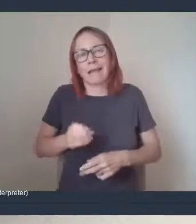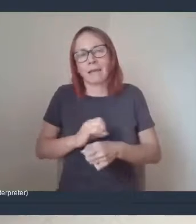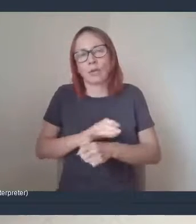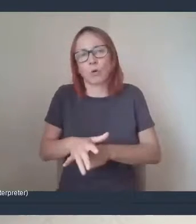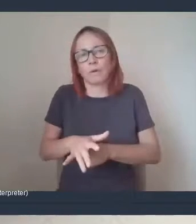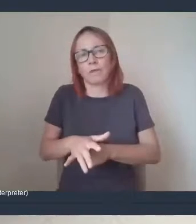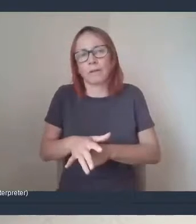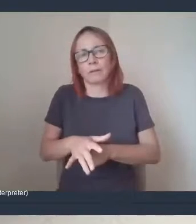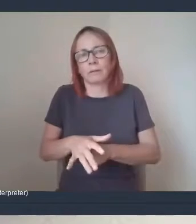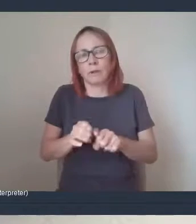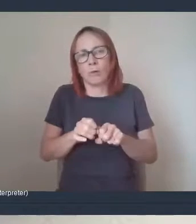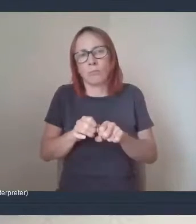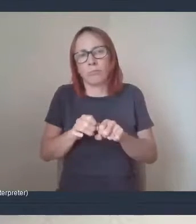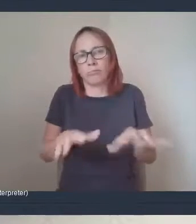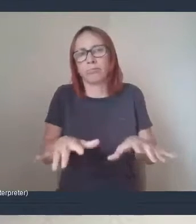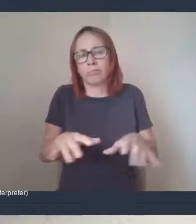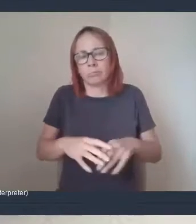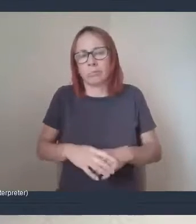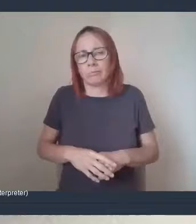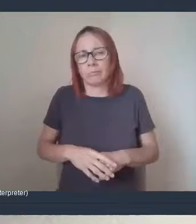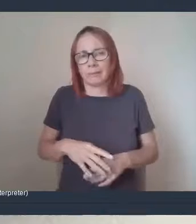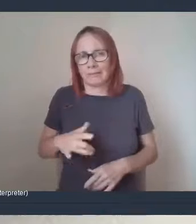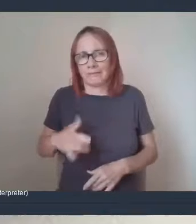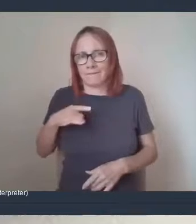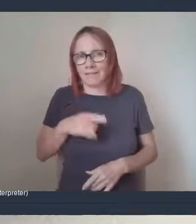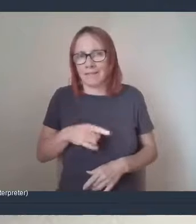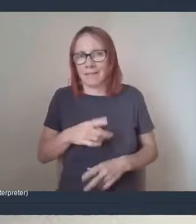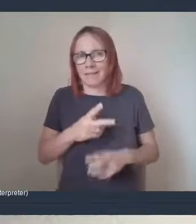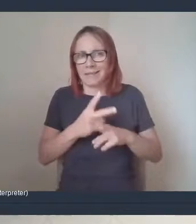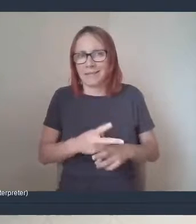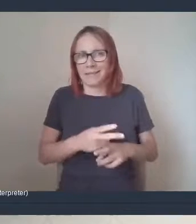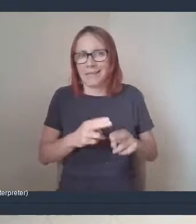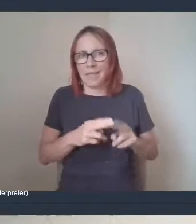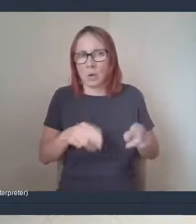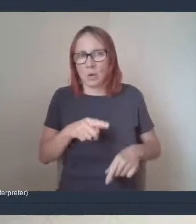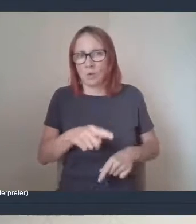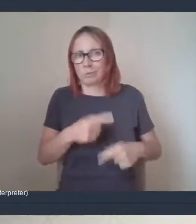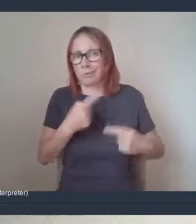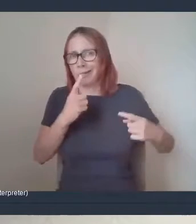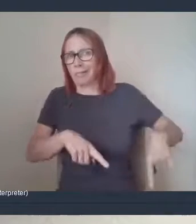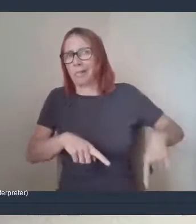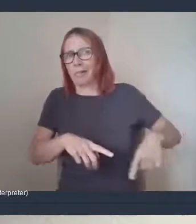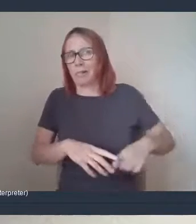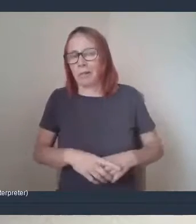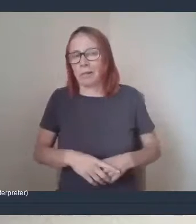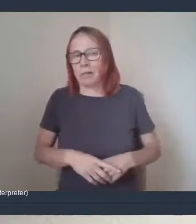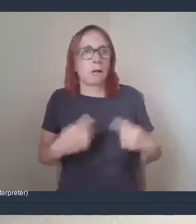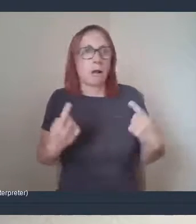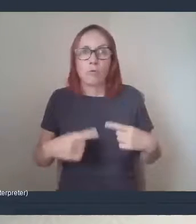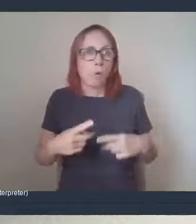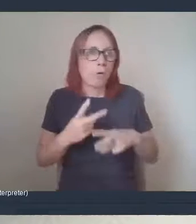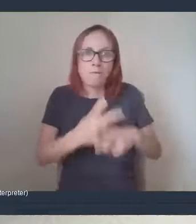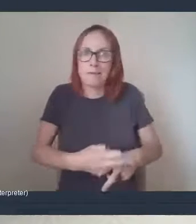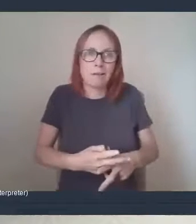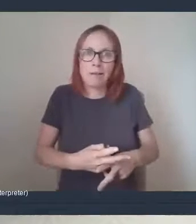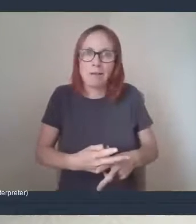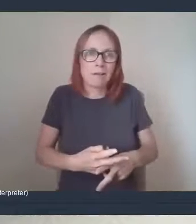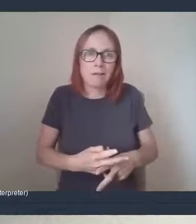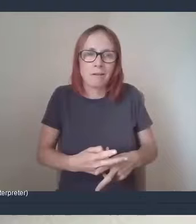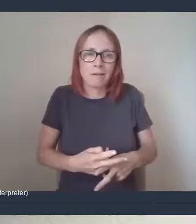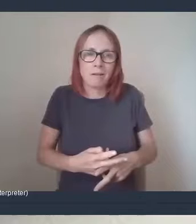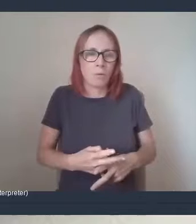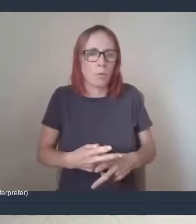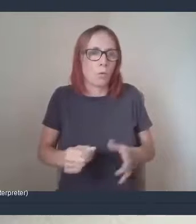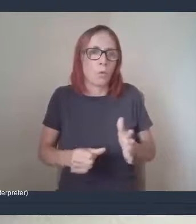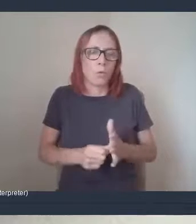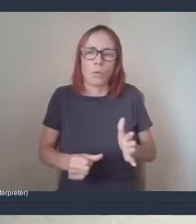a little bit, just, they weren't allowed visitors and that's really hard for them, especially if they're in there and they're, they're used to having their